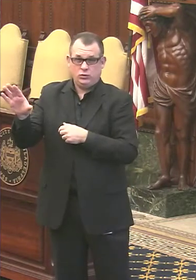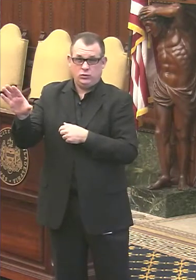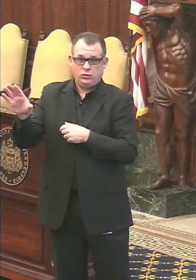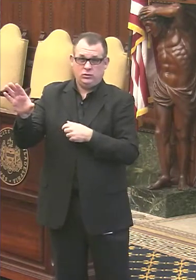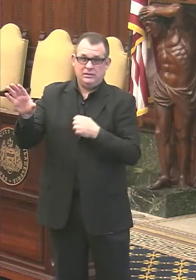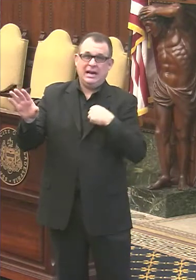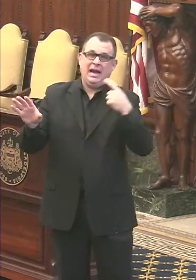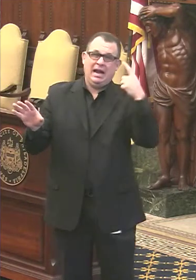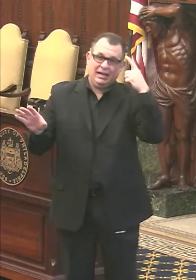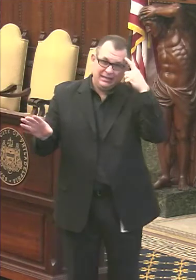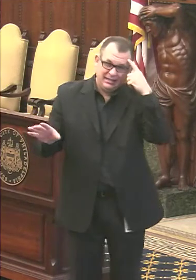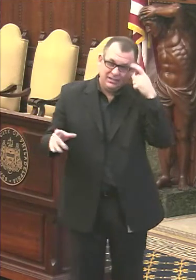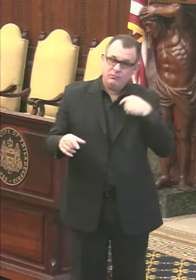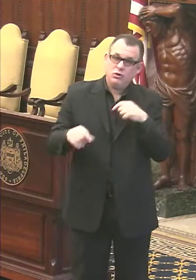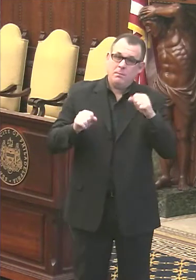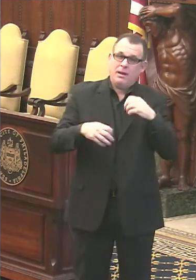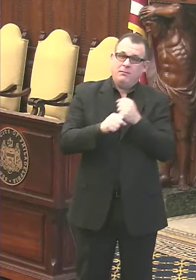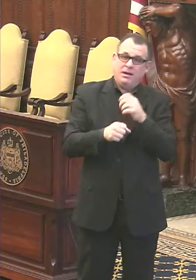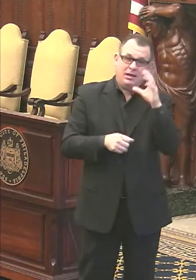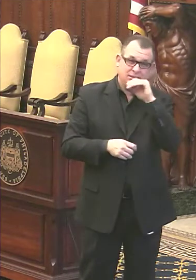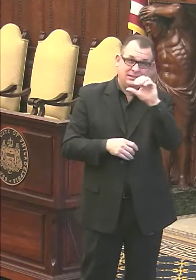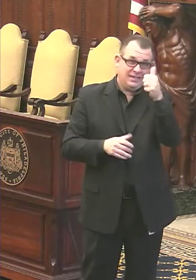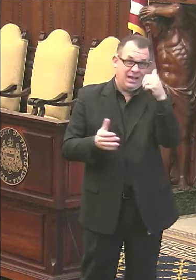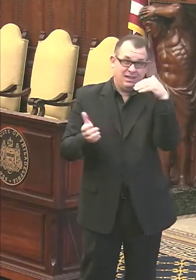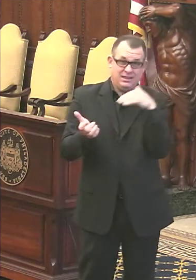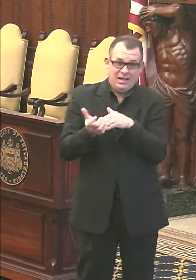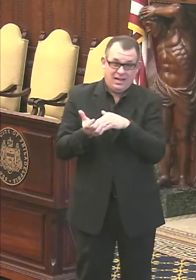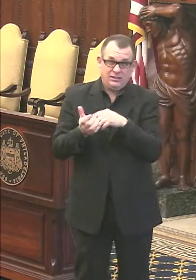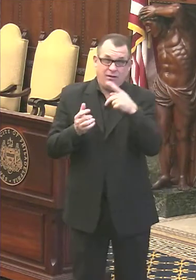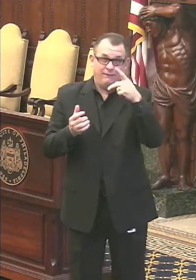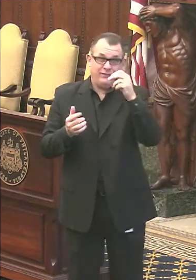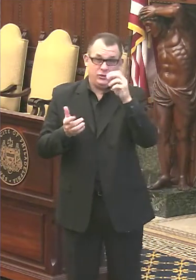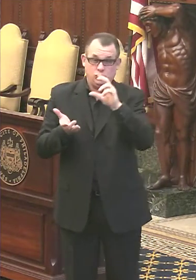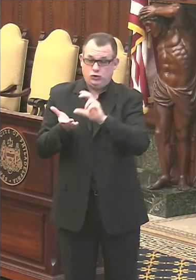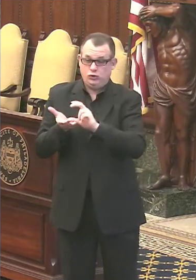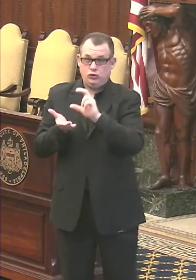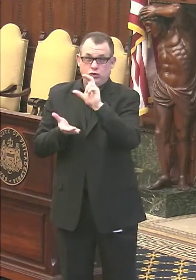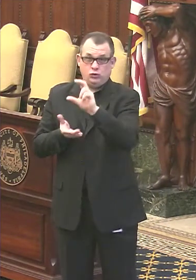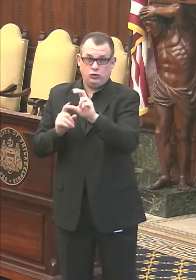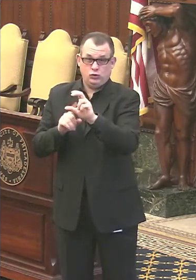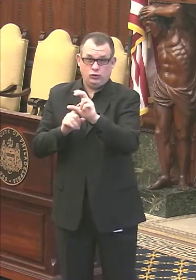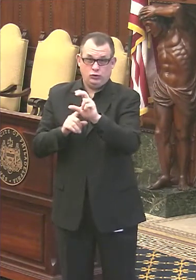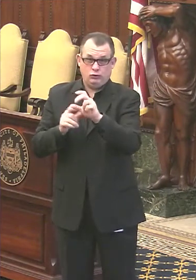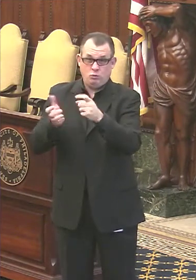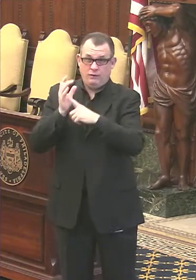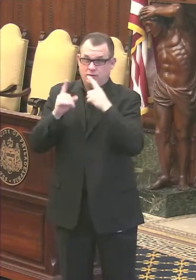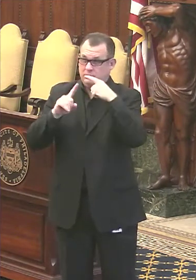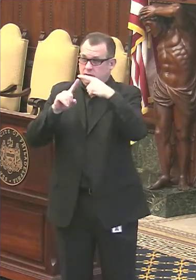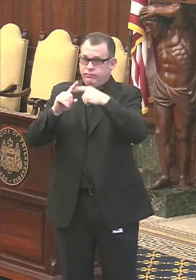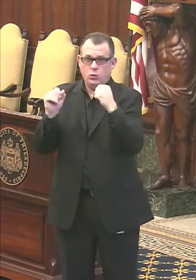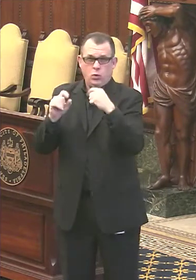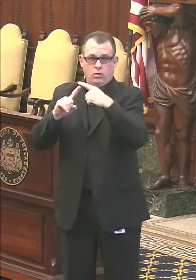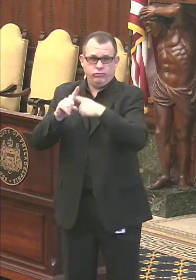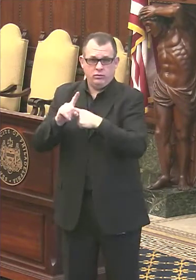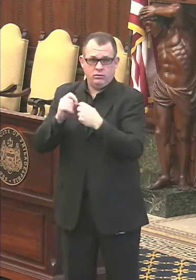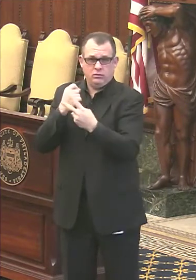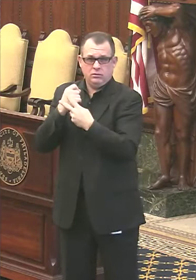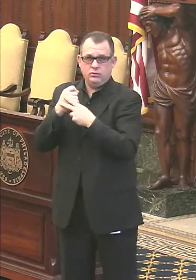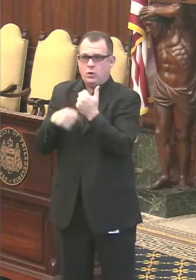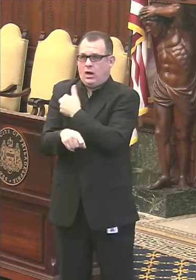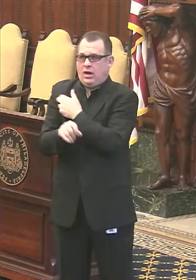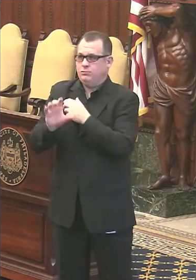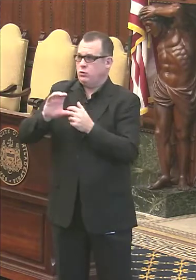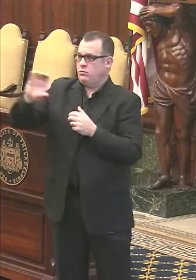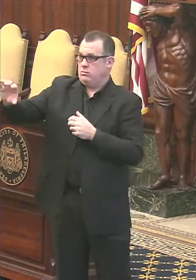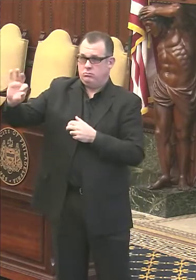sort of make the assumption that the 10,000 doses requiring ultra cold are going into the hospital system. We split